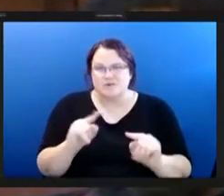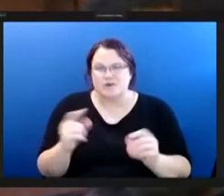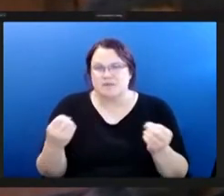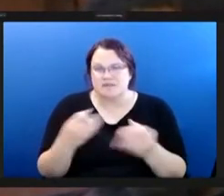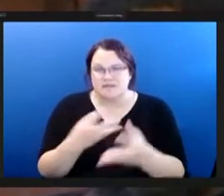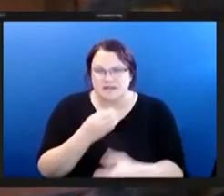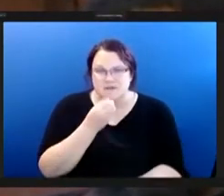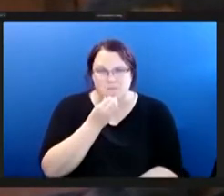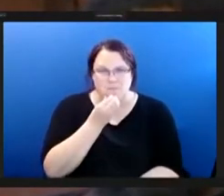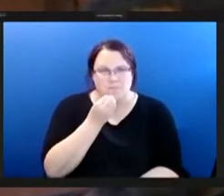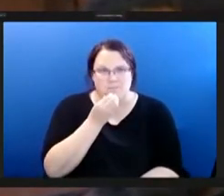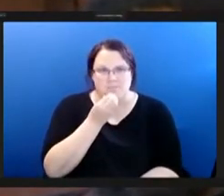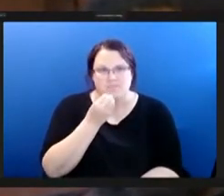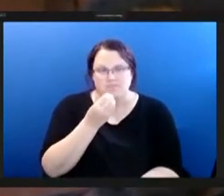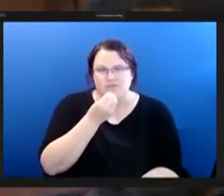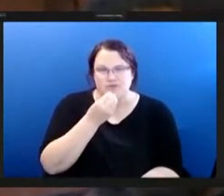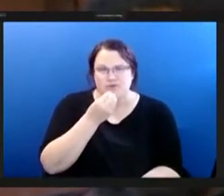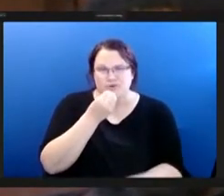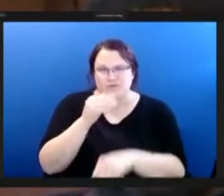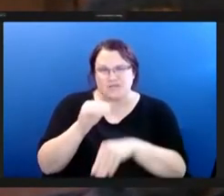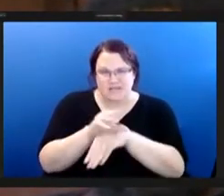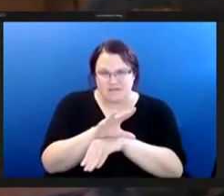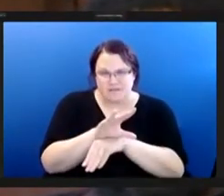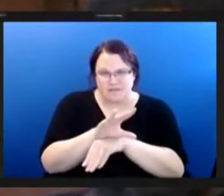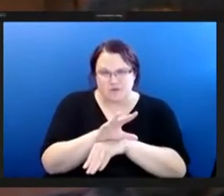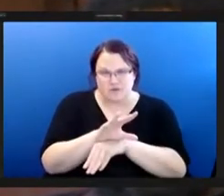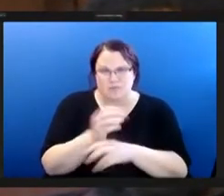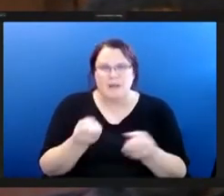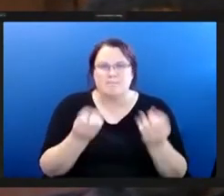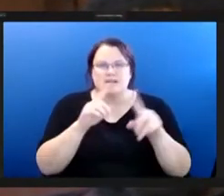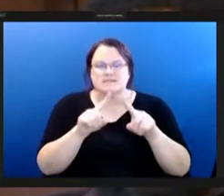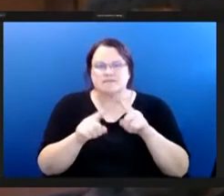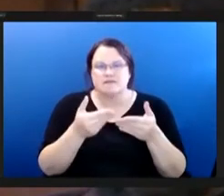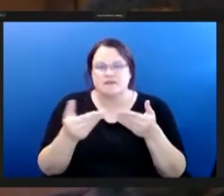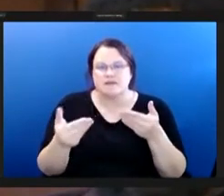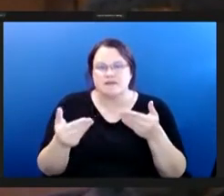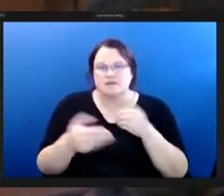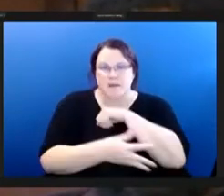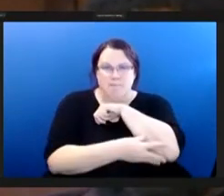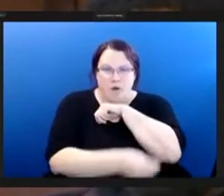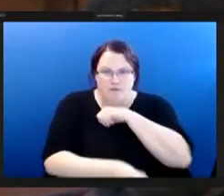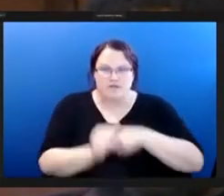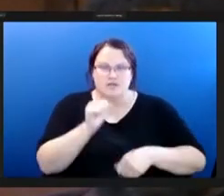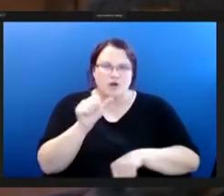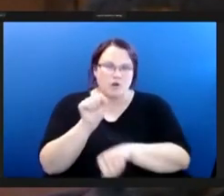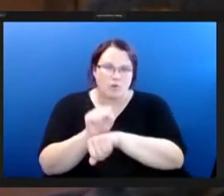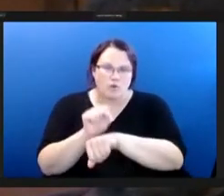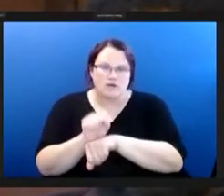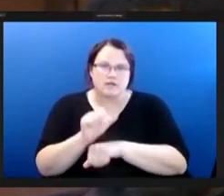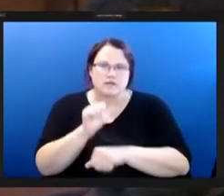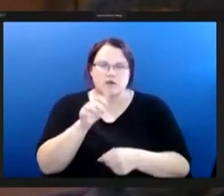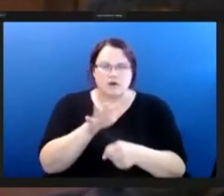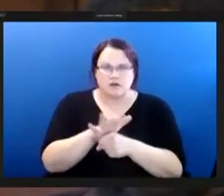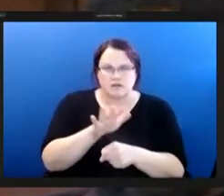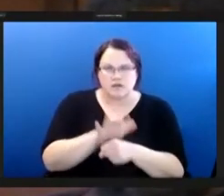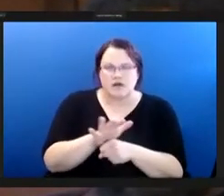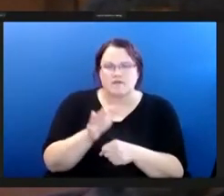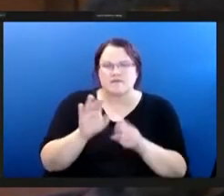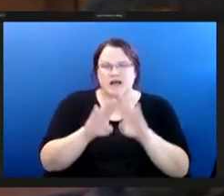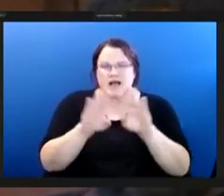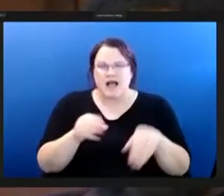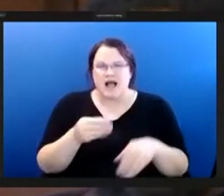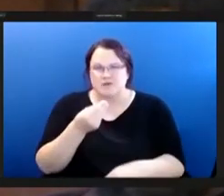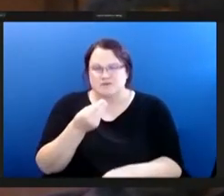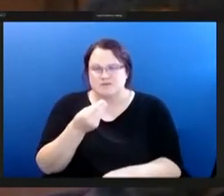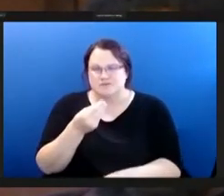insecurity is influenced by multiple factors including poverty unemployment and a lack of household assets all of which